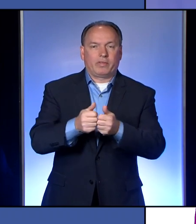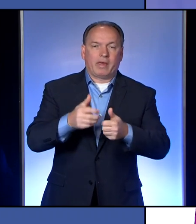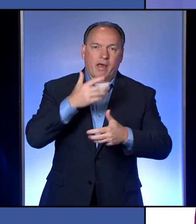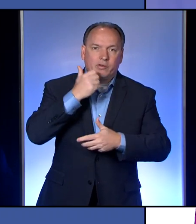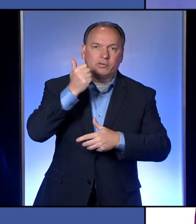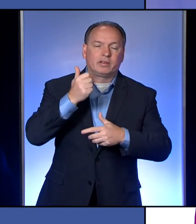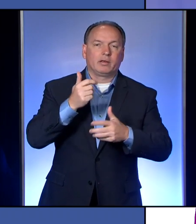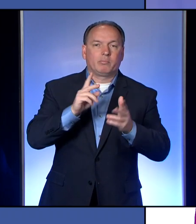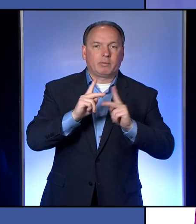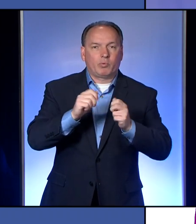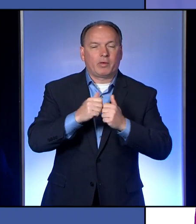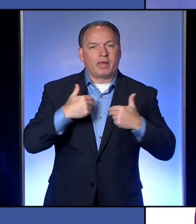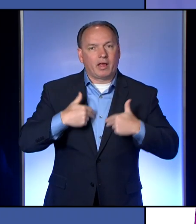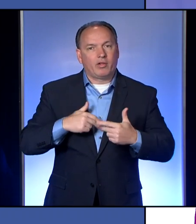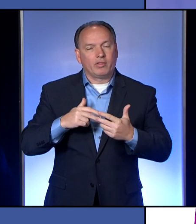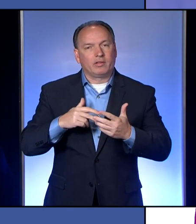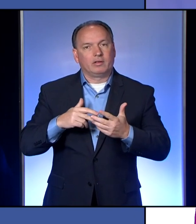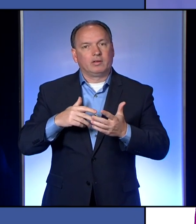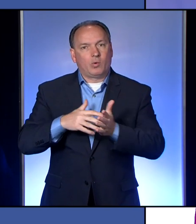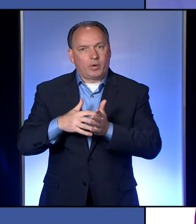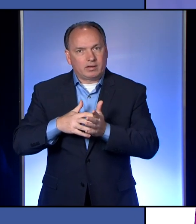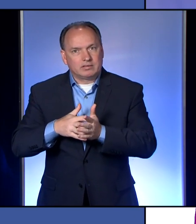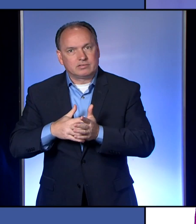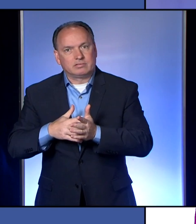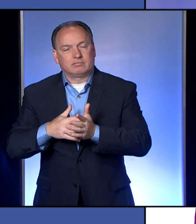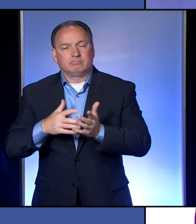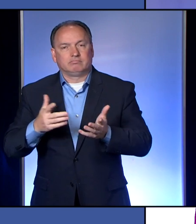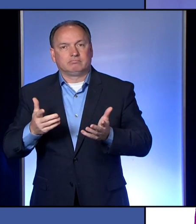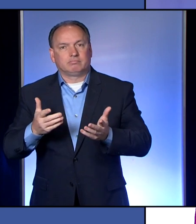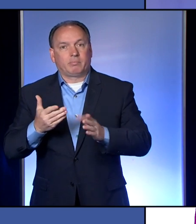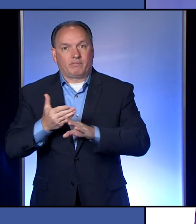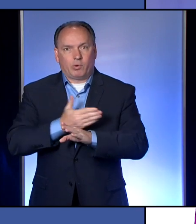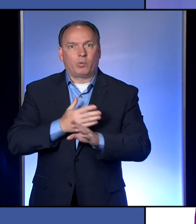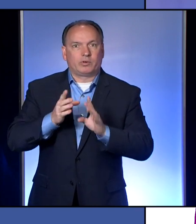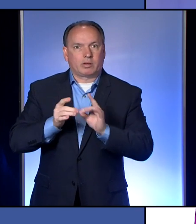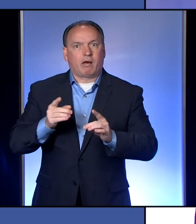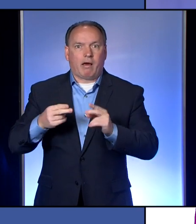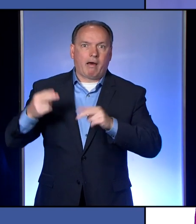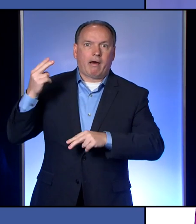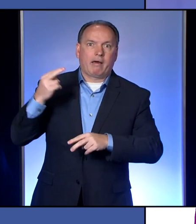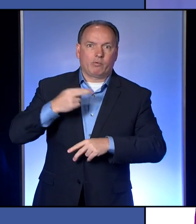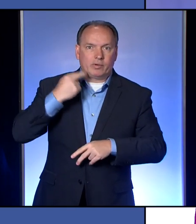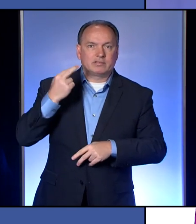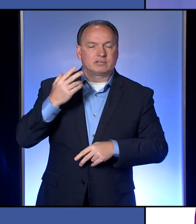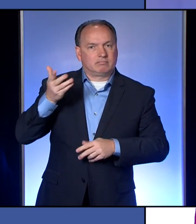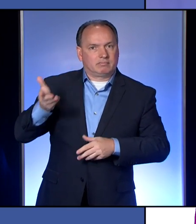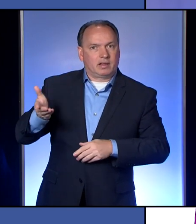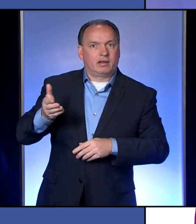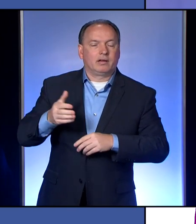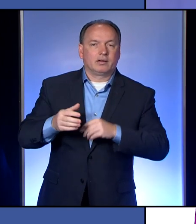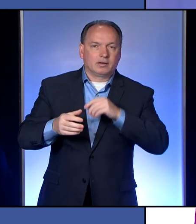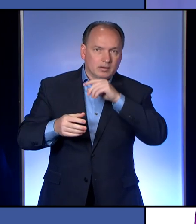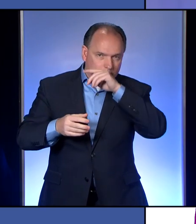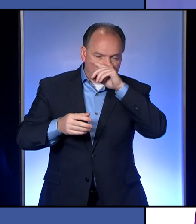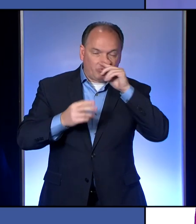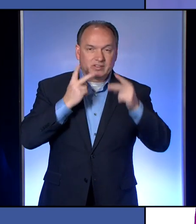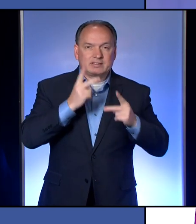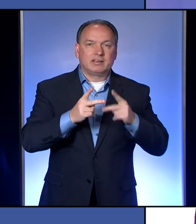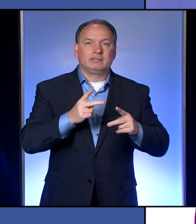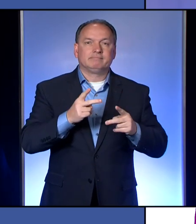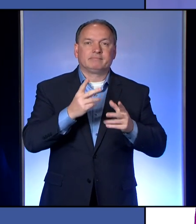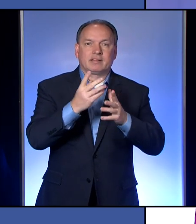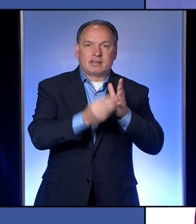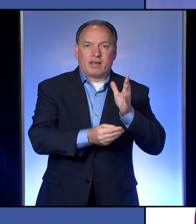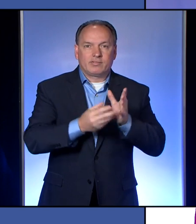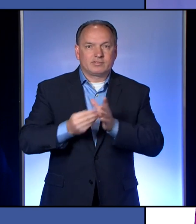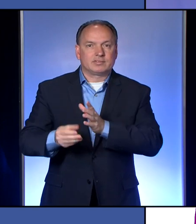being the most vulnerable, especially when it comes to the worst case scenario, and the deaths that we've seen across, not only